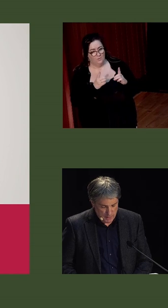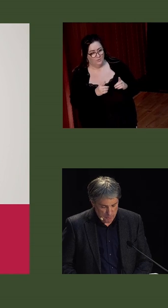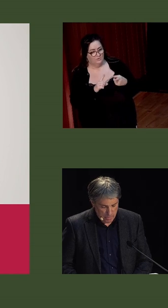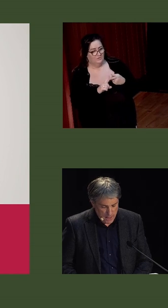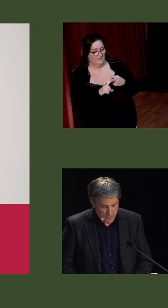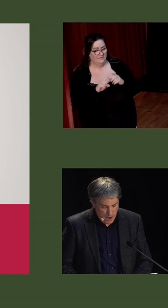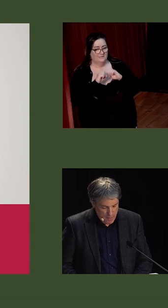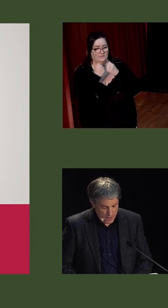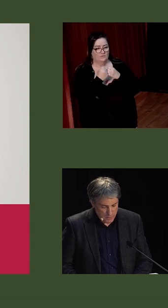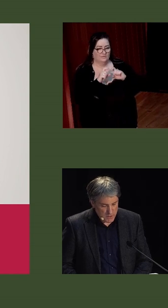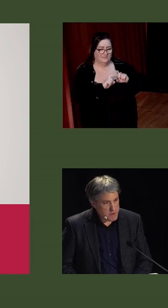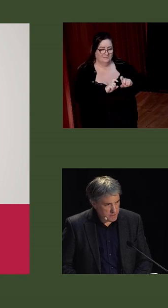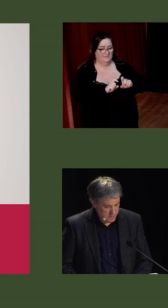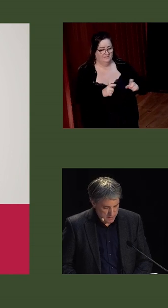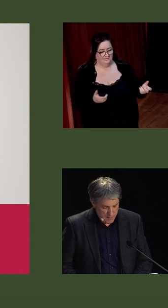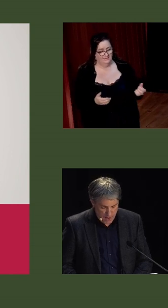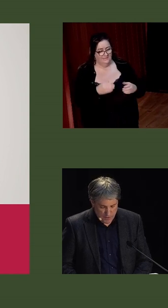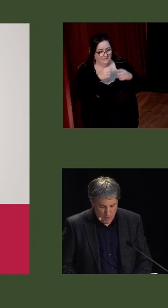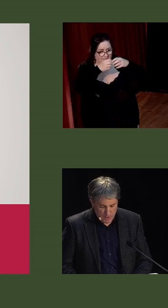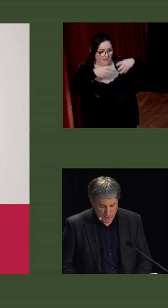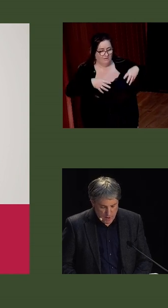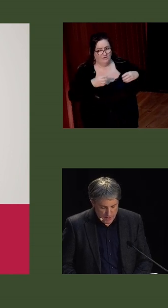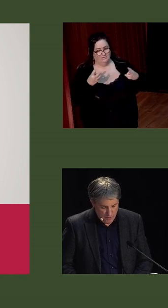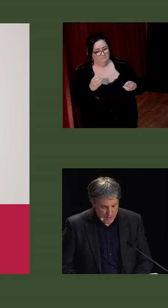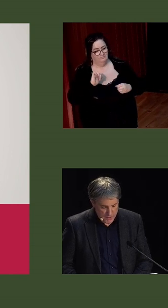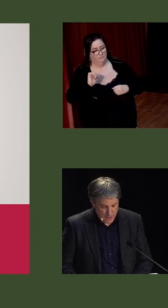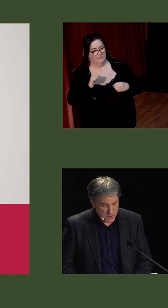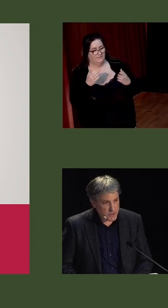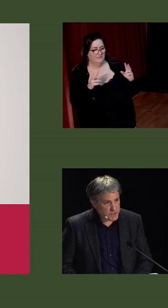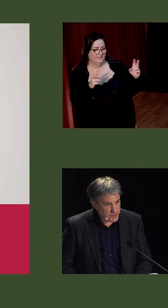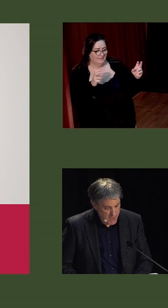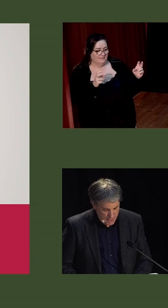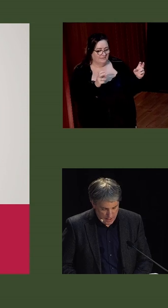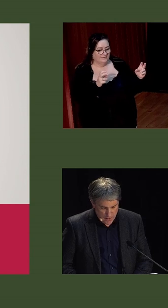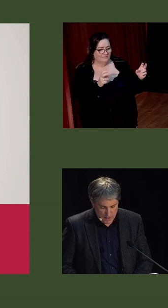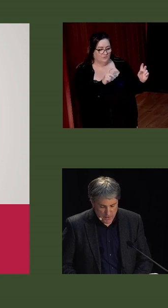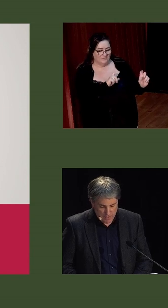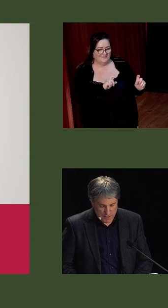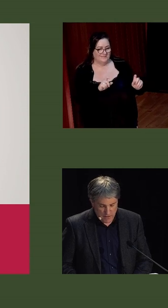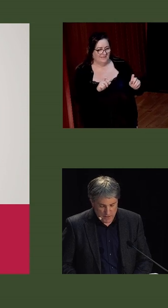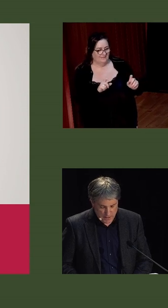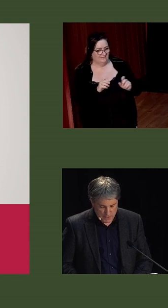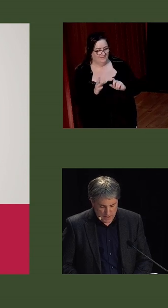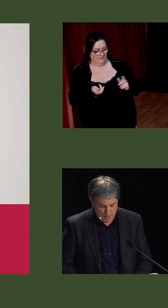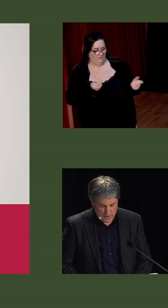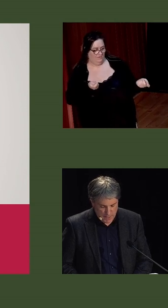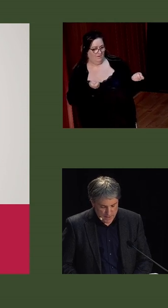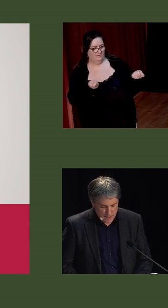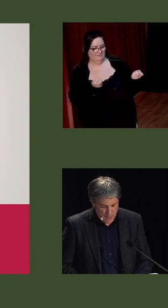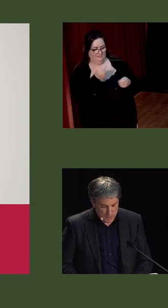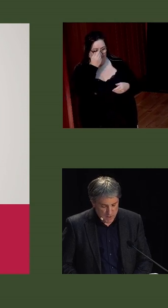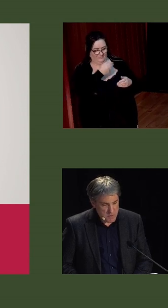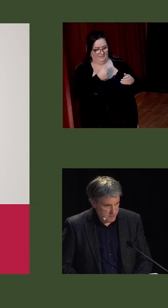social stability. The hierarchy was committed, in Patrick Murray's compelling phrase, to sustaining the authority of a nascent